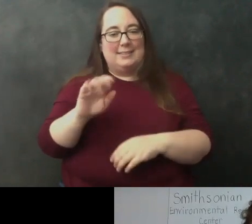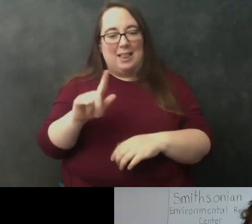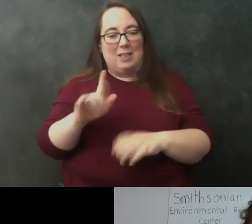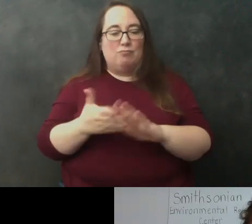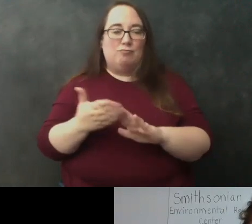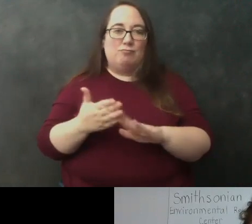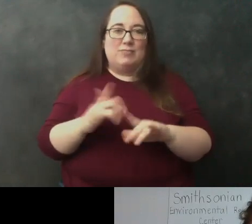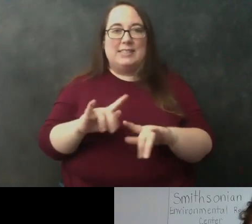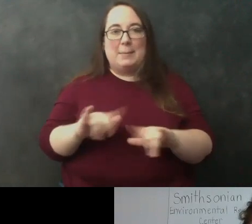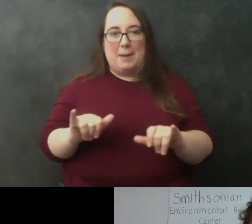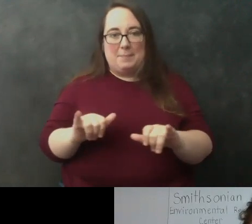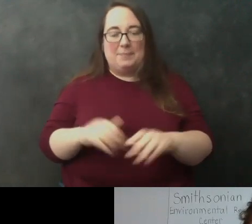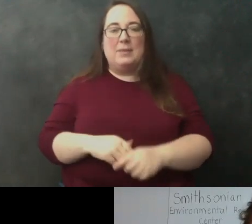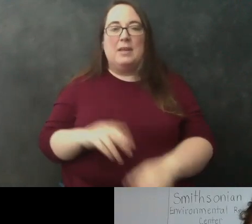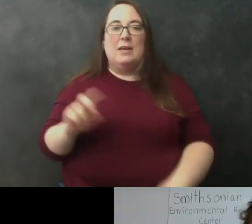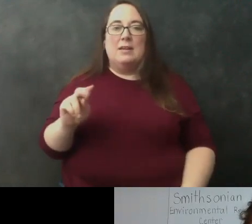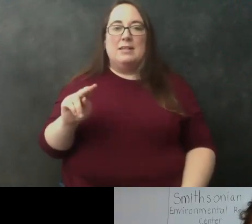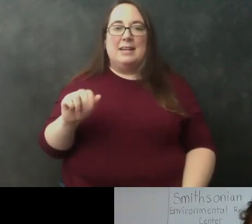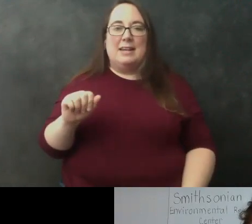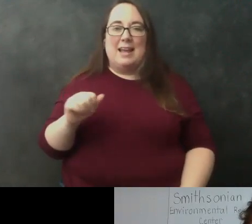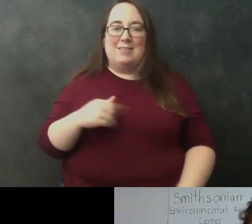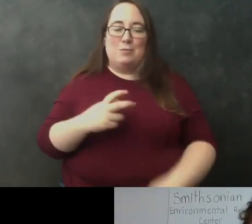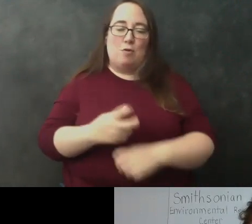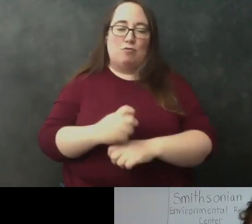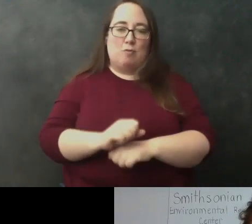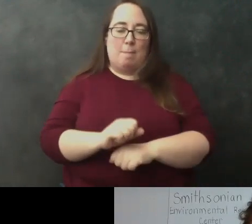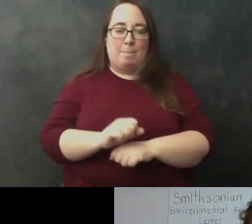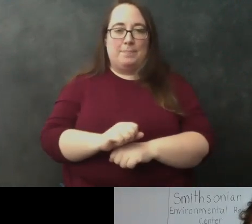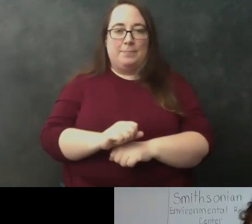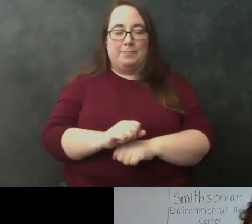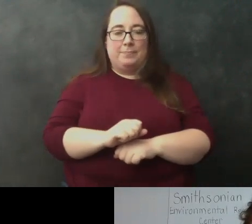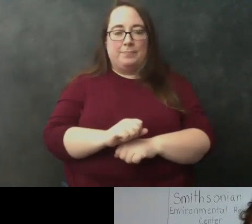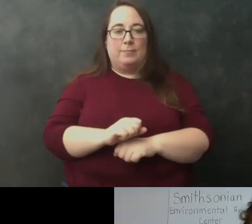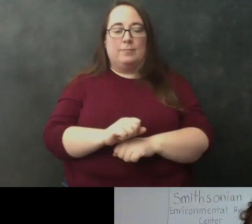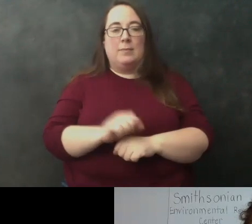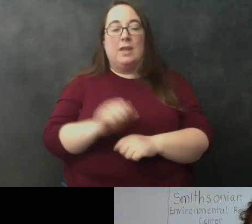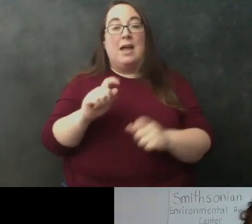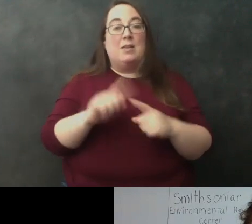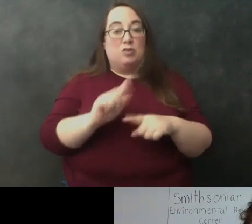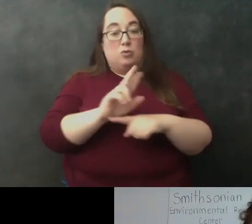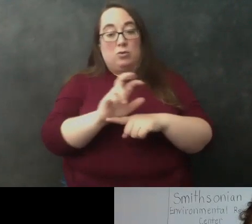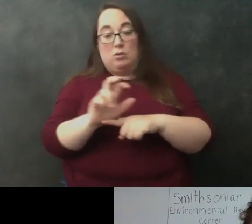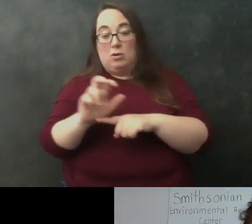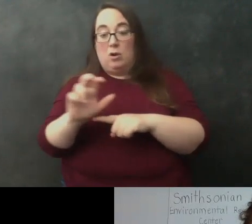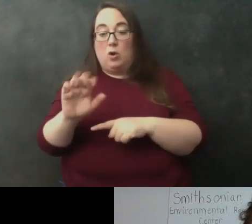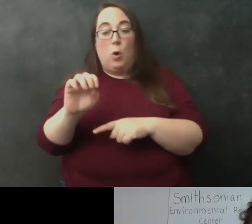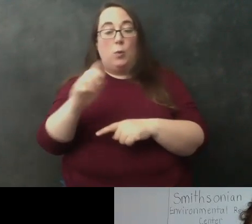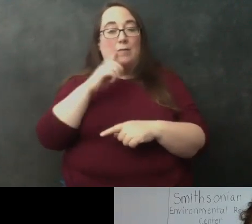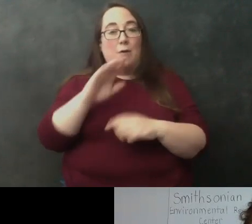so dna actually has a really tricky job where it has to be able to code for all of those different um